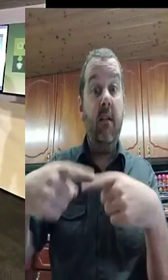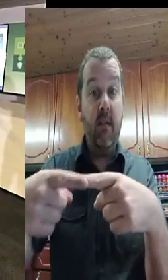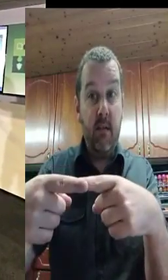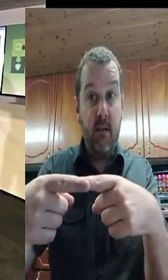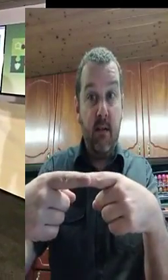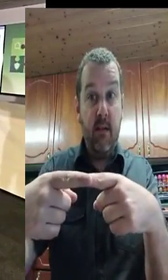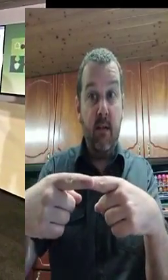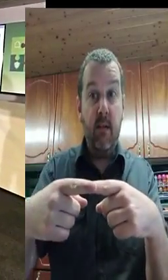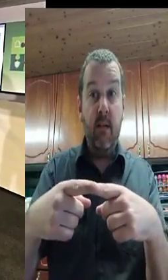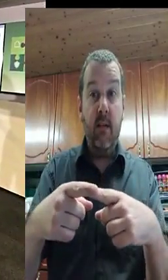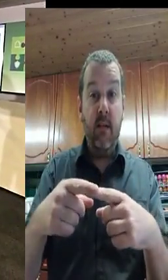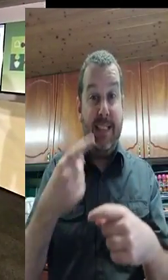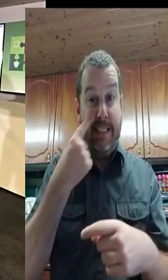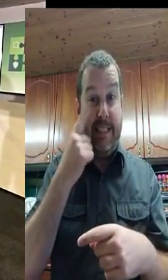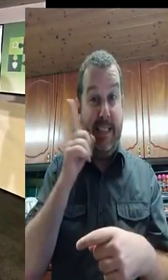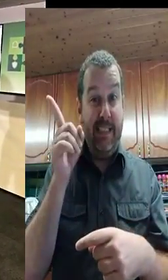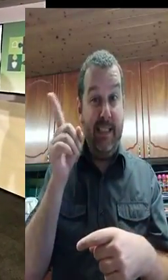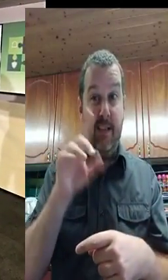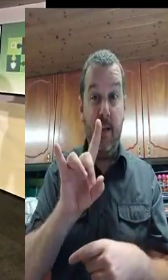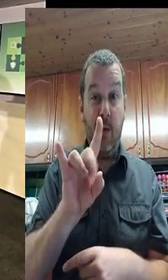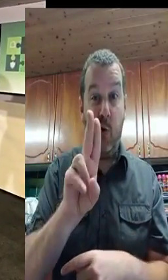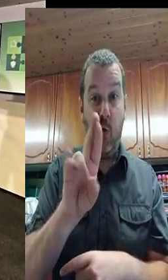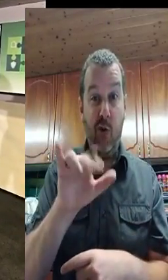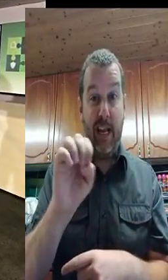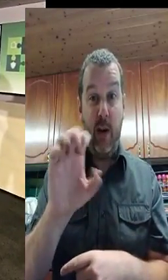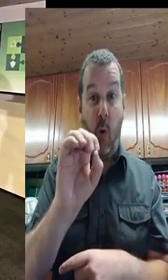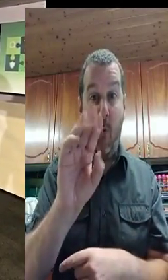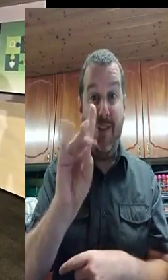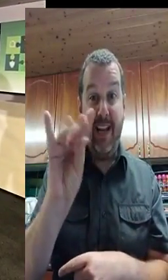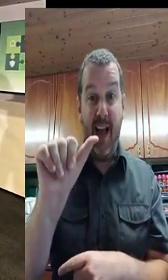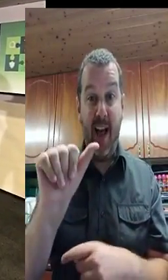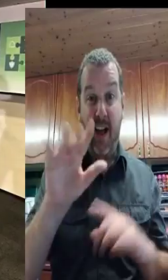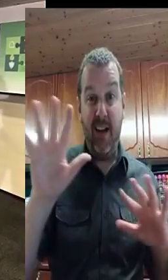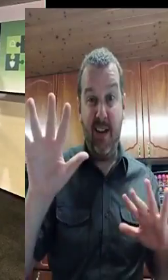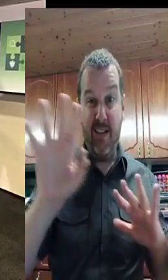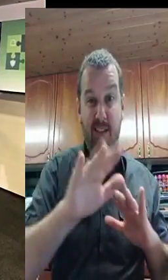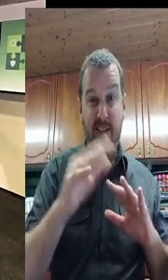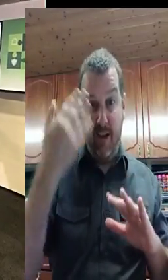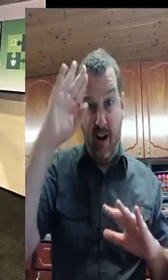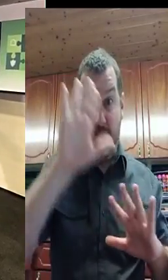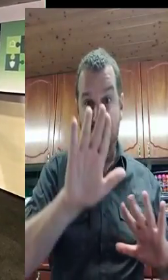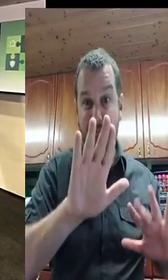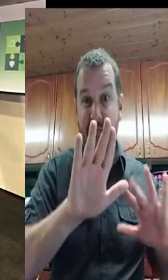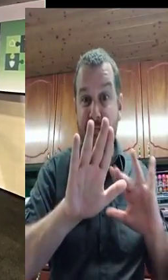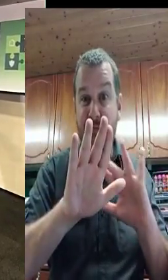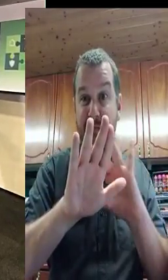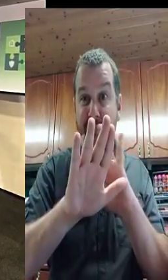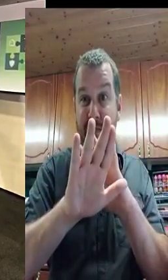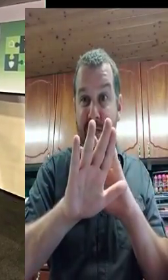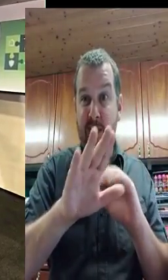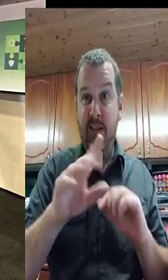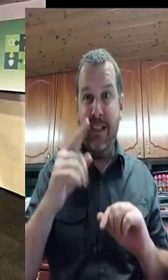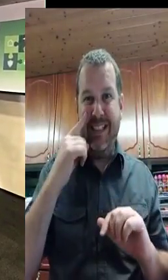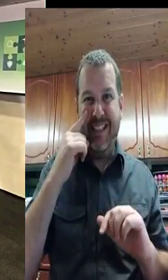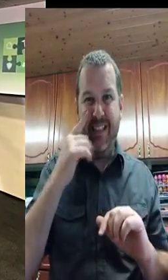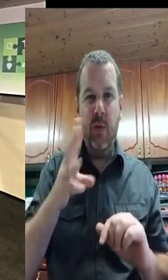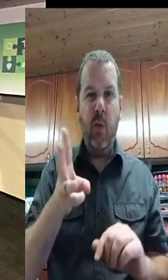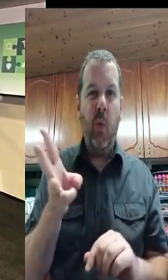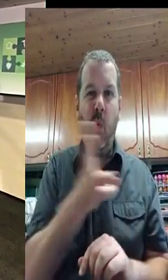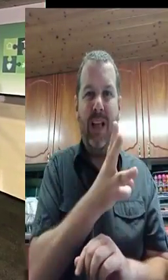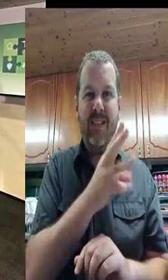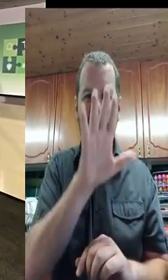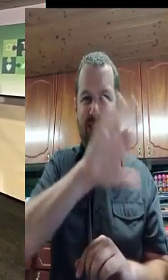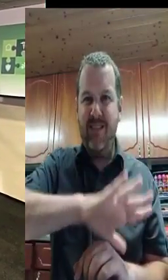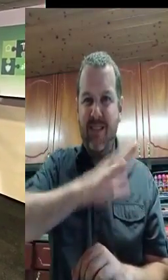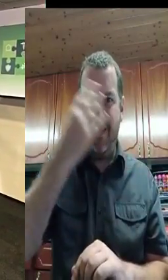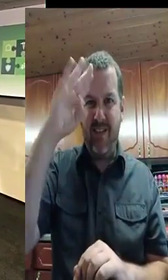unfortunately, or quite alarmingly, you can see some purple being forecast in the winds. I'll just look at it again now.